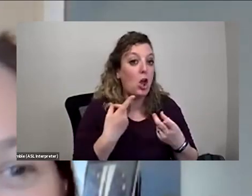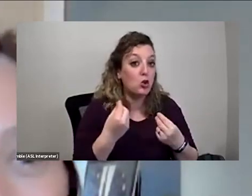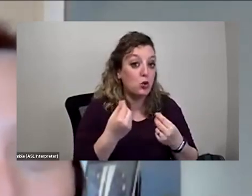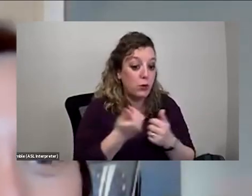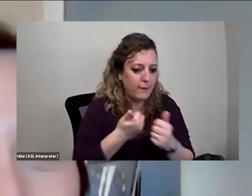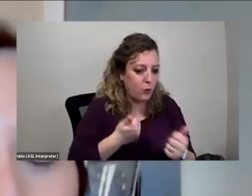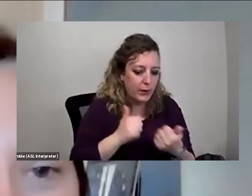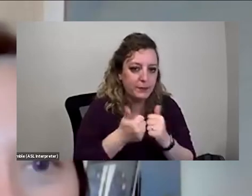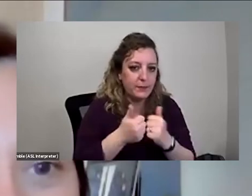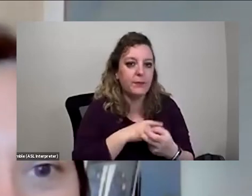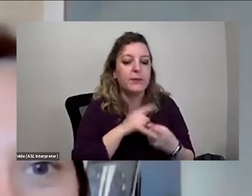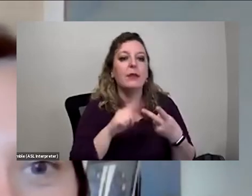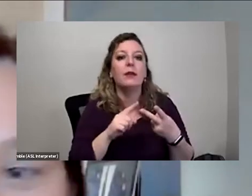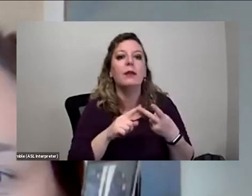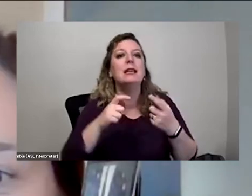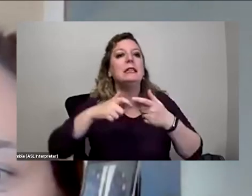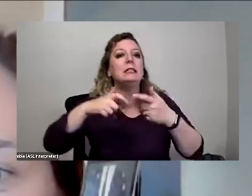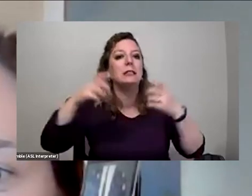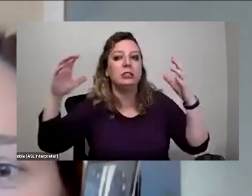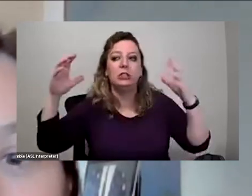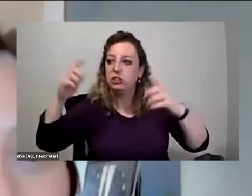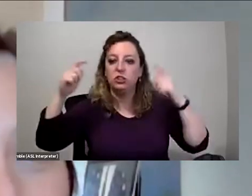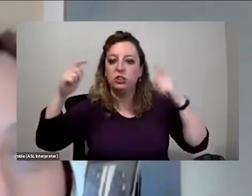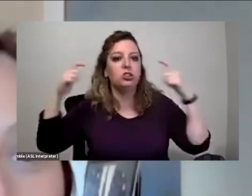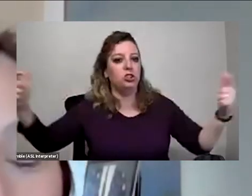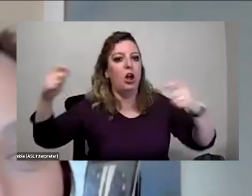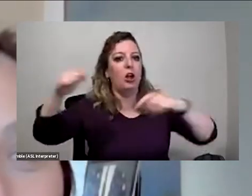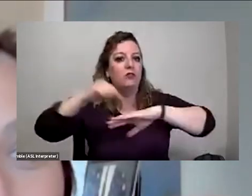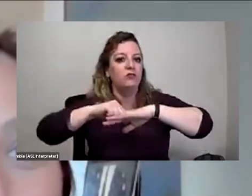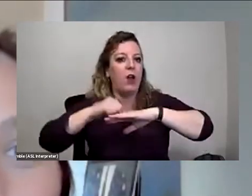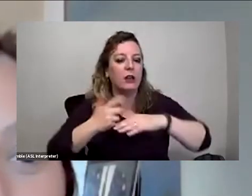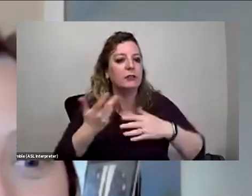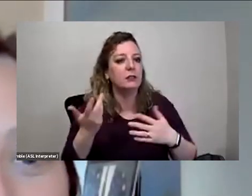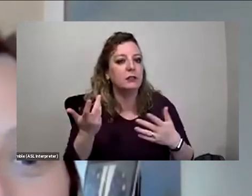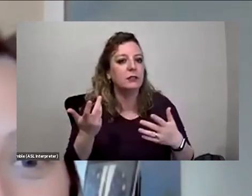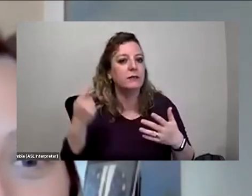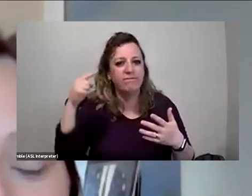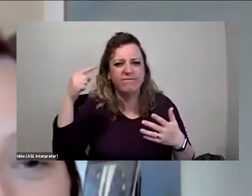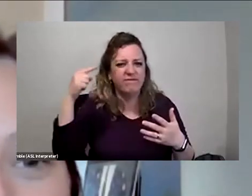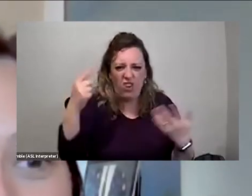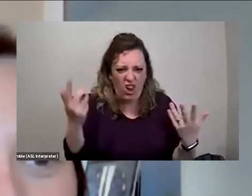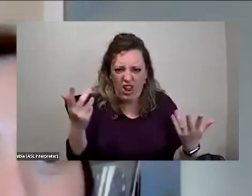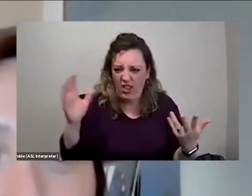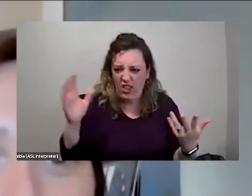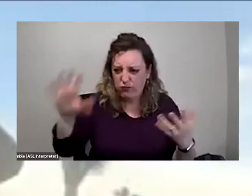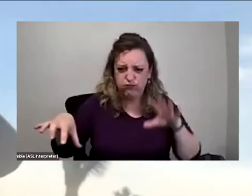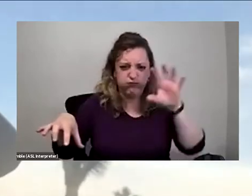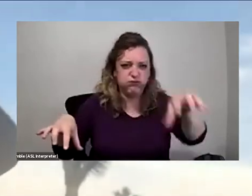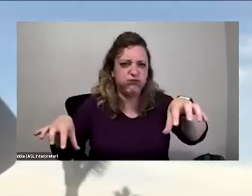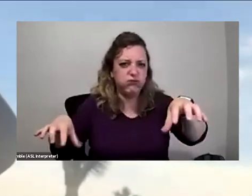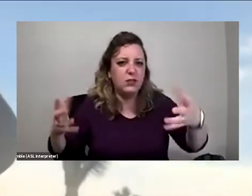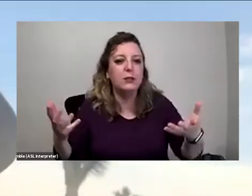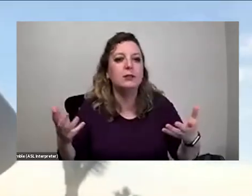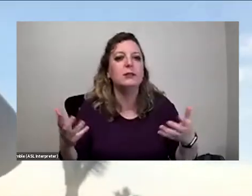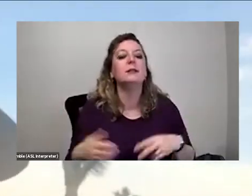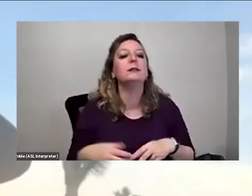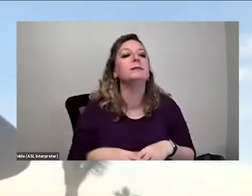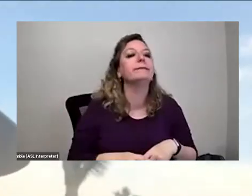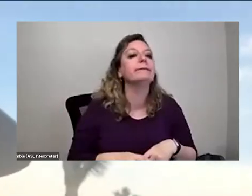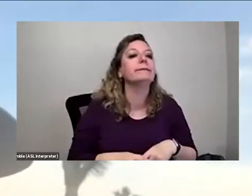the big boulders. What is with them? Why those giant round boulders? is with them?